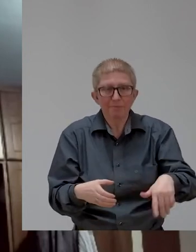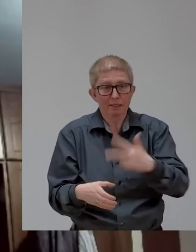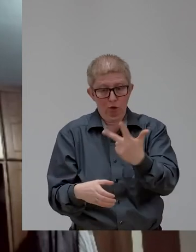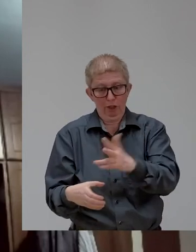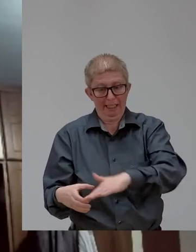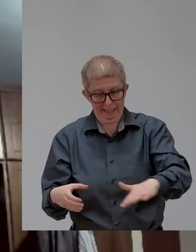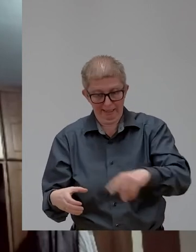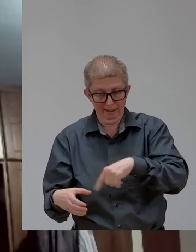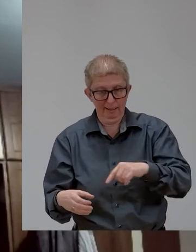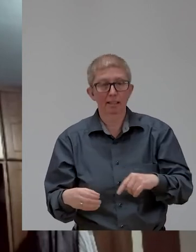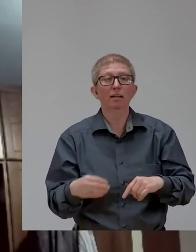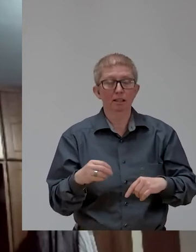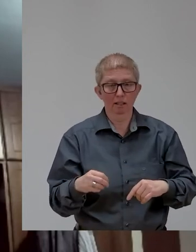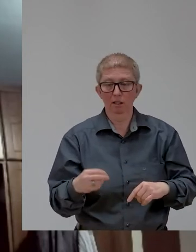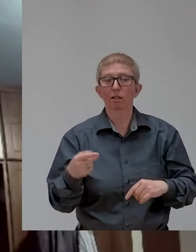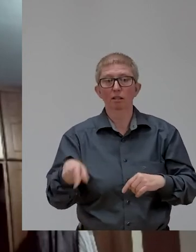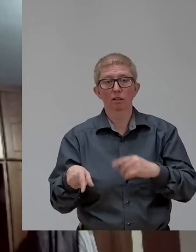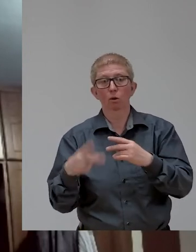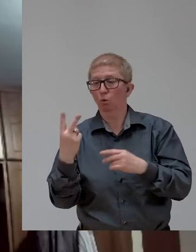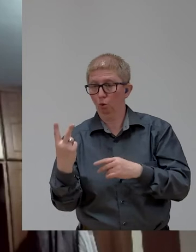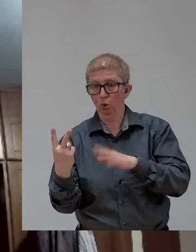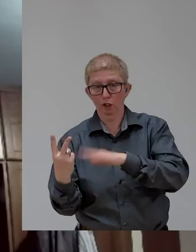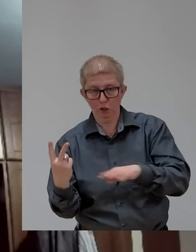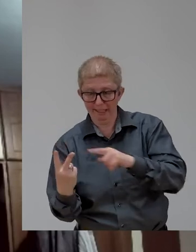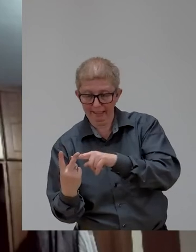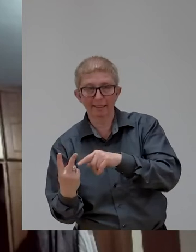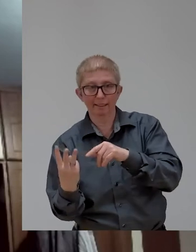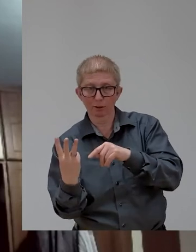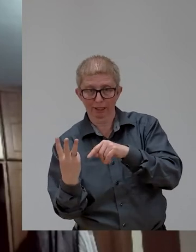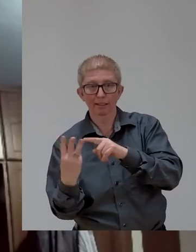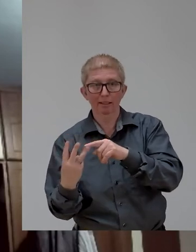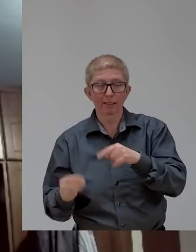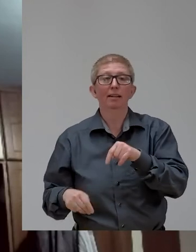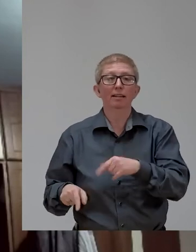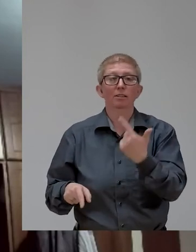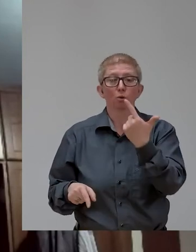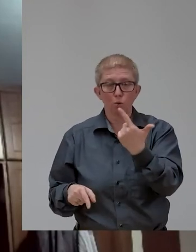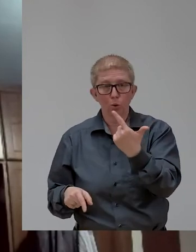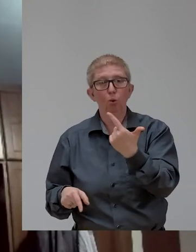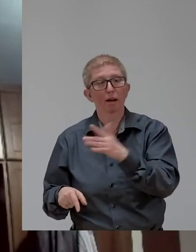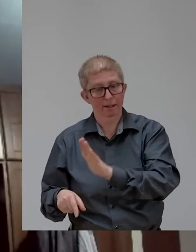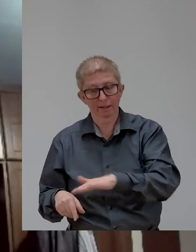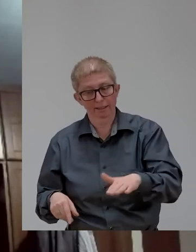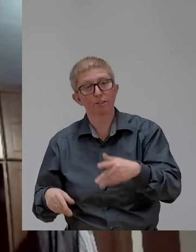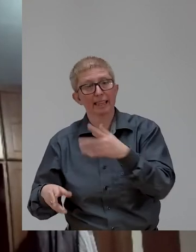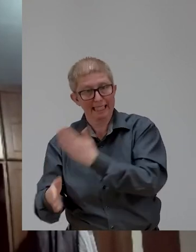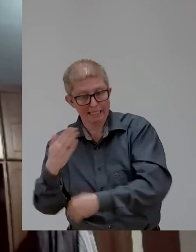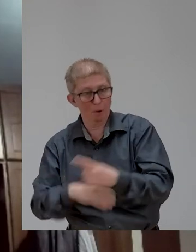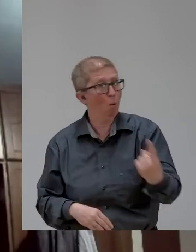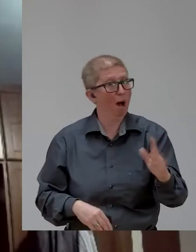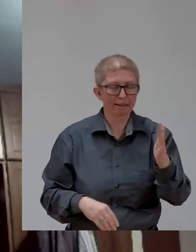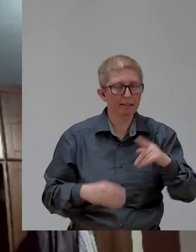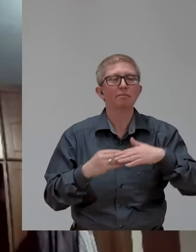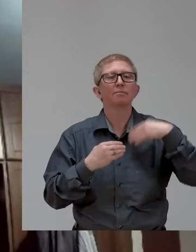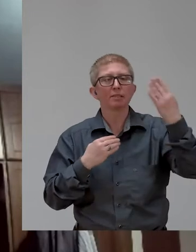-disabled. Now we have more than 25 with a disability and the rest 375 without